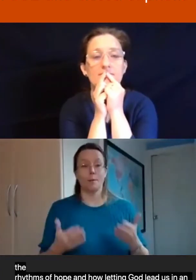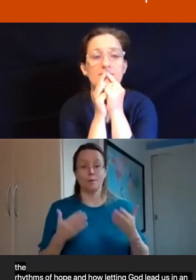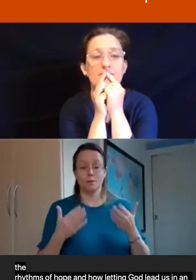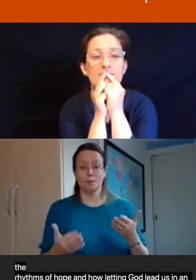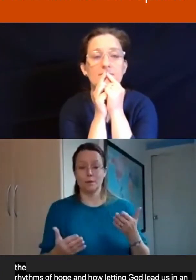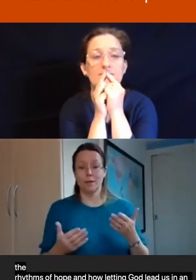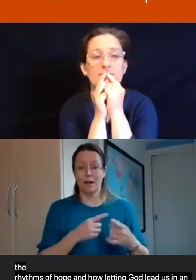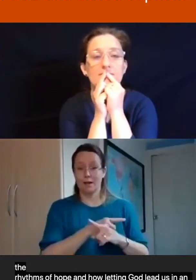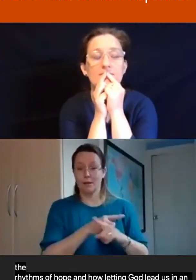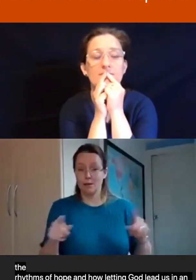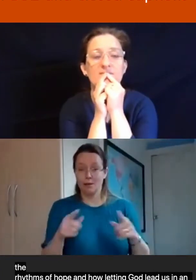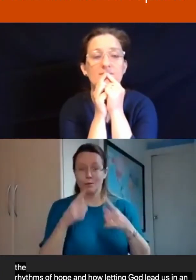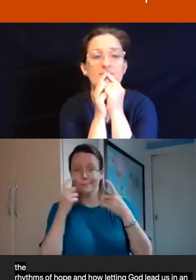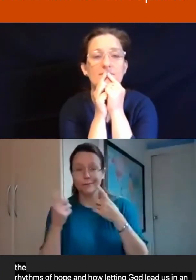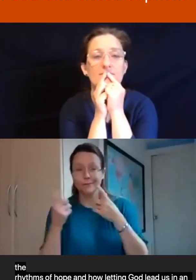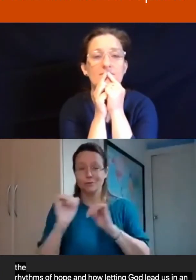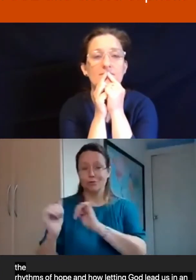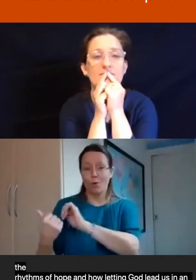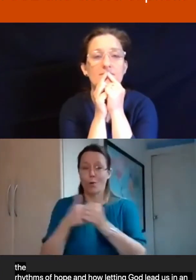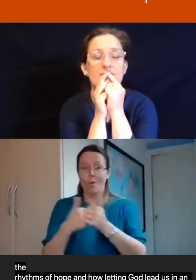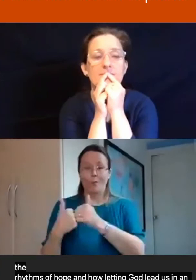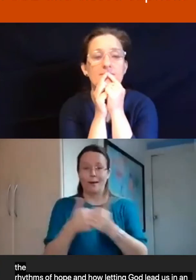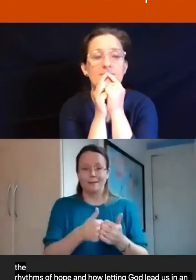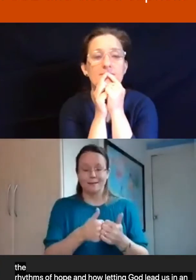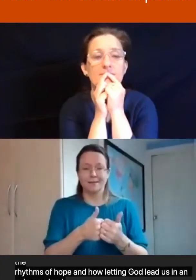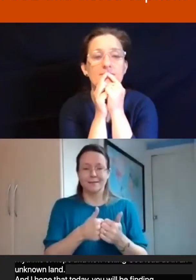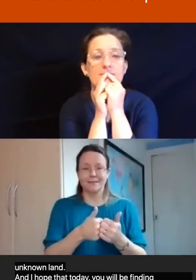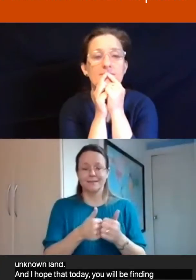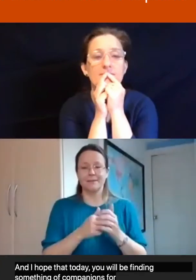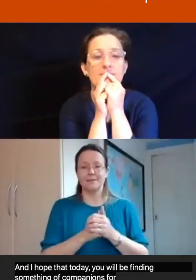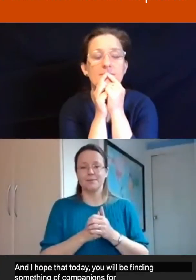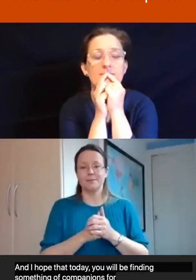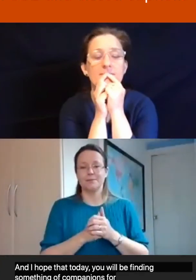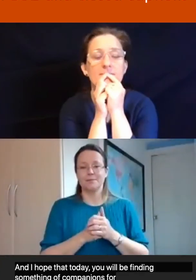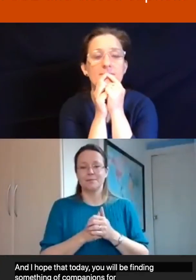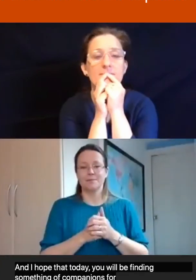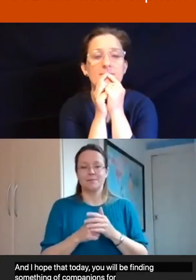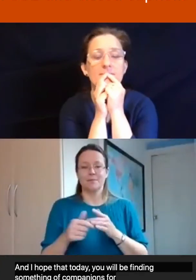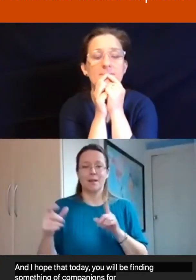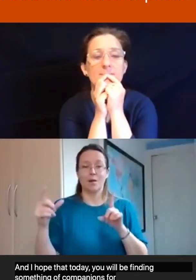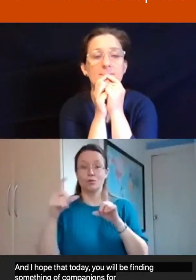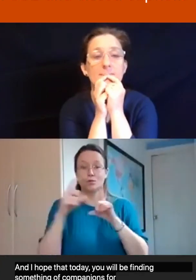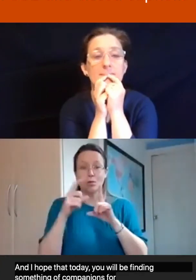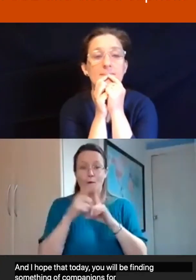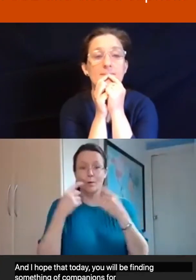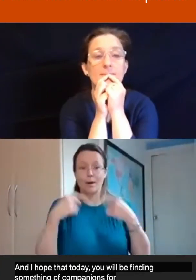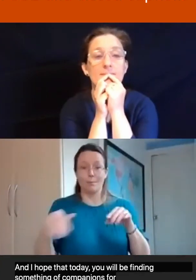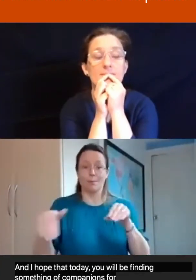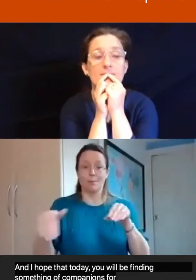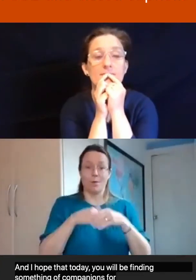companions for the way. I'm also delighted that Donald has been able to join us today